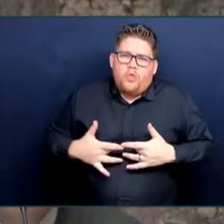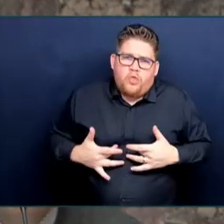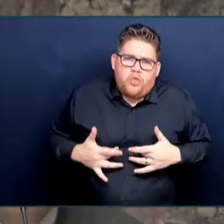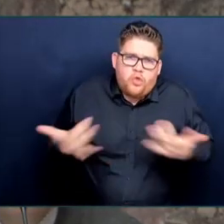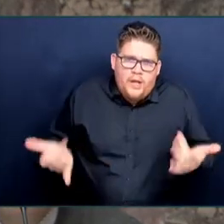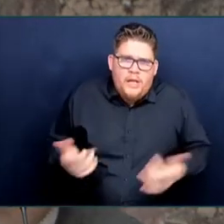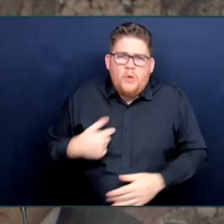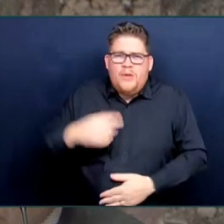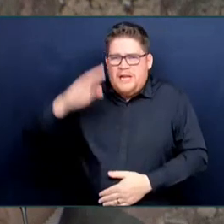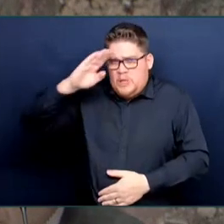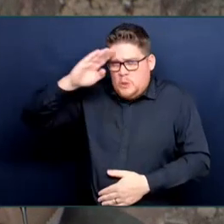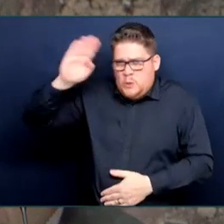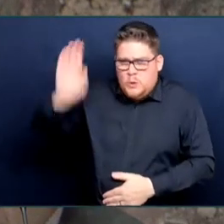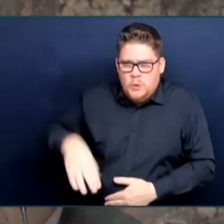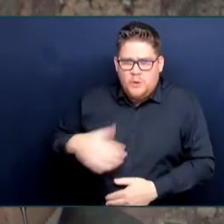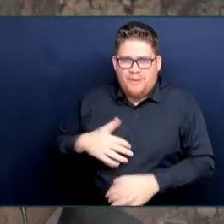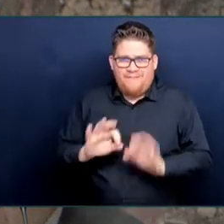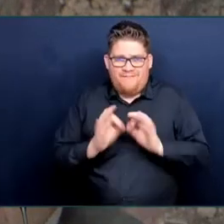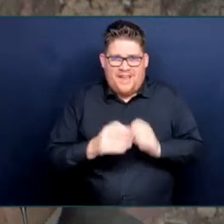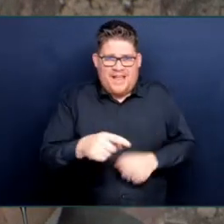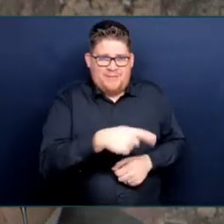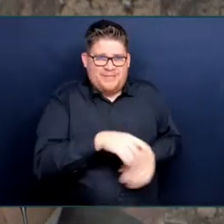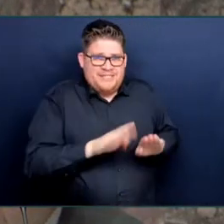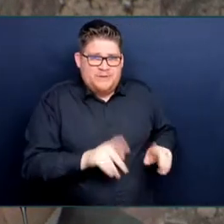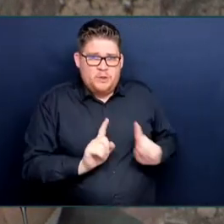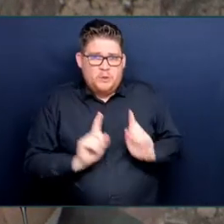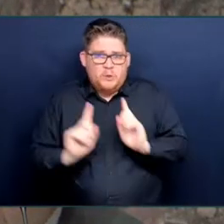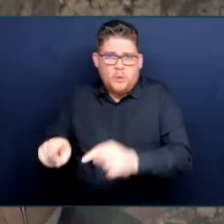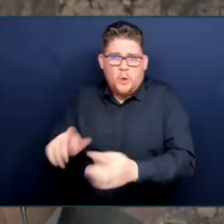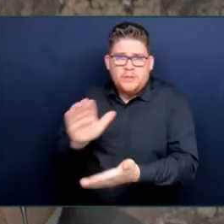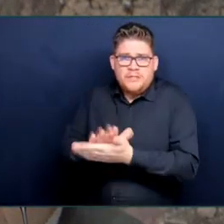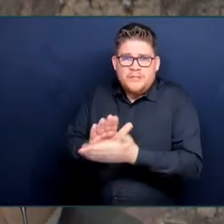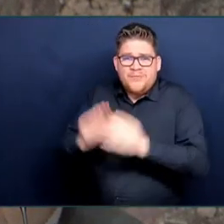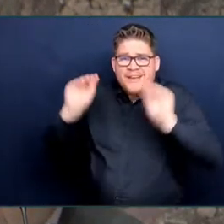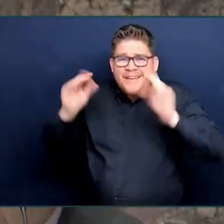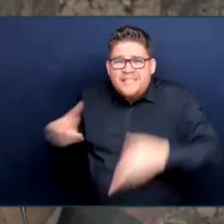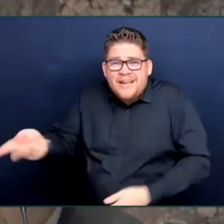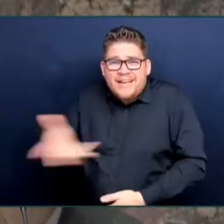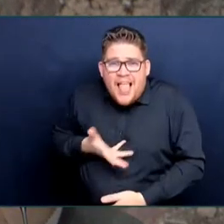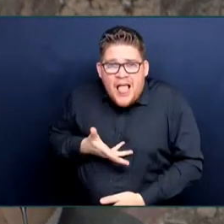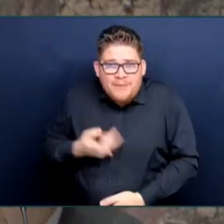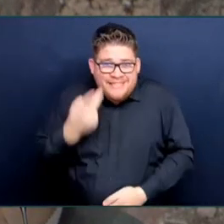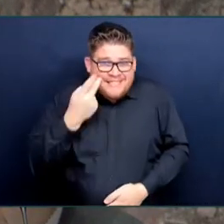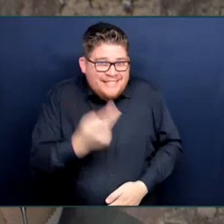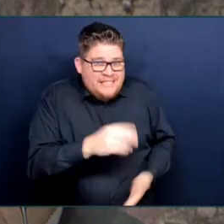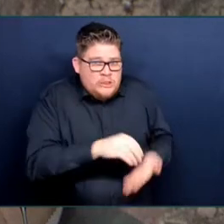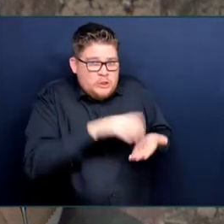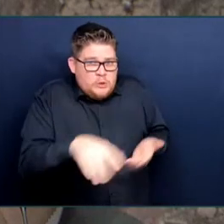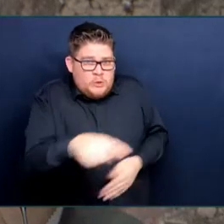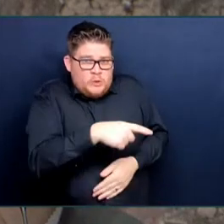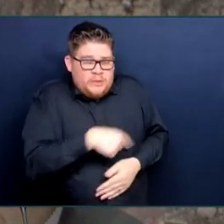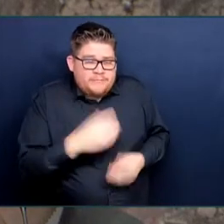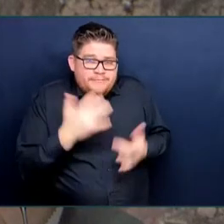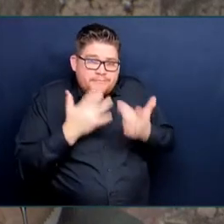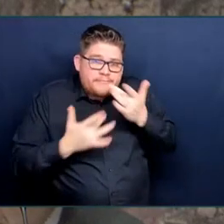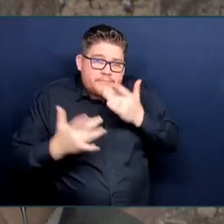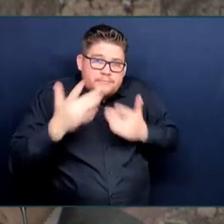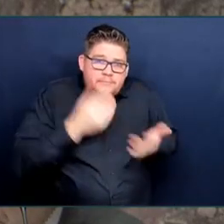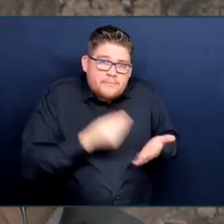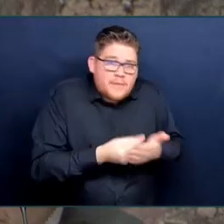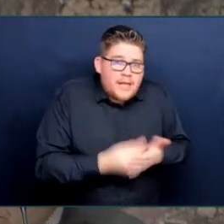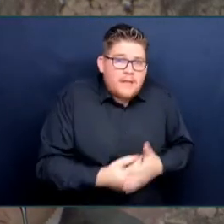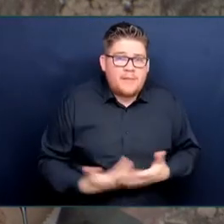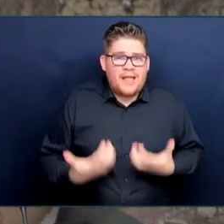to school, and teachers are saying to me, when those kids can get those healthy meals, they can learn better. so we're hearing that as well.